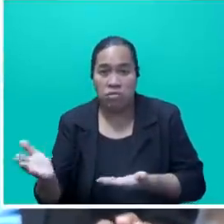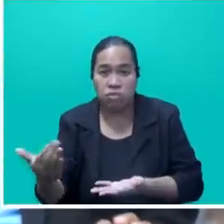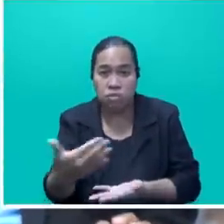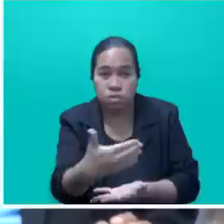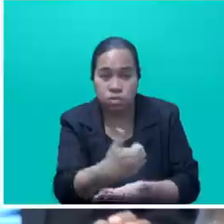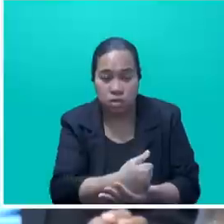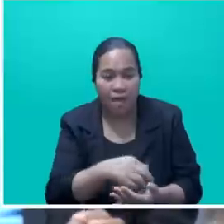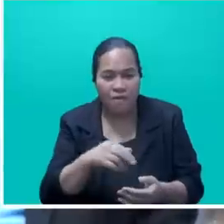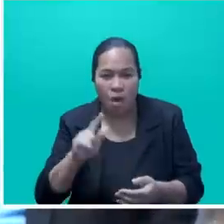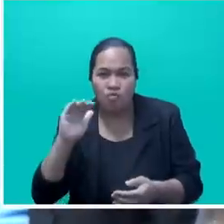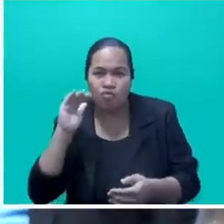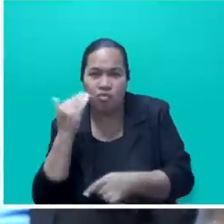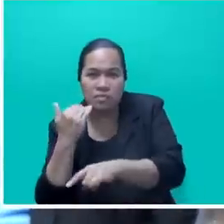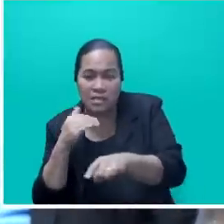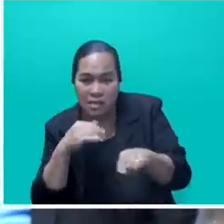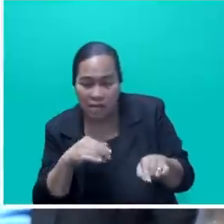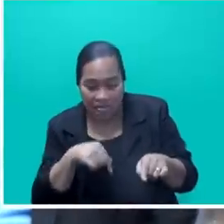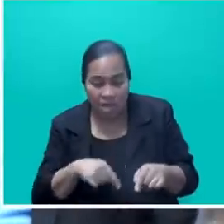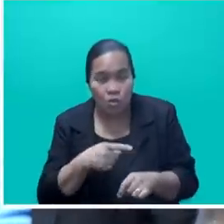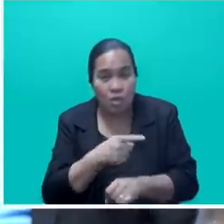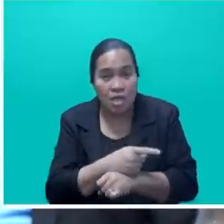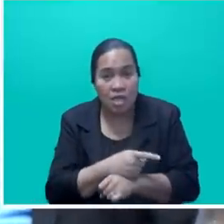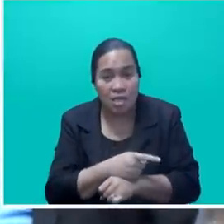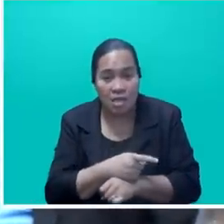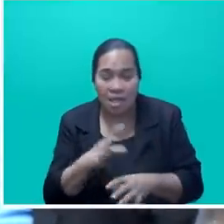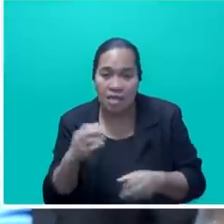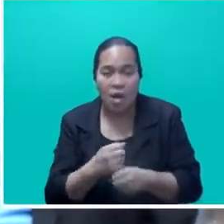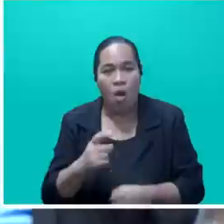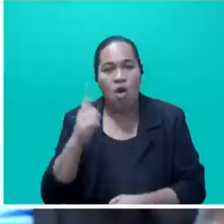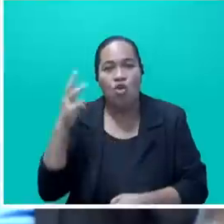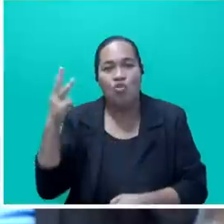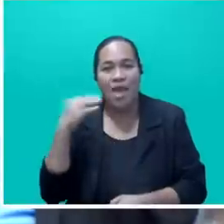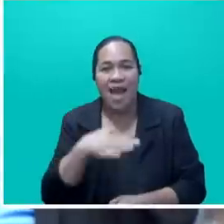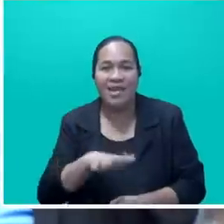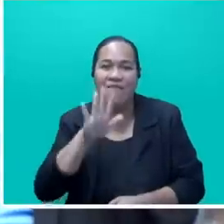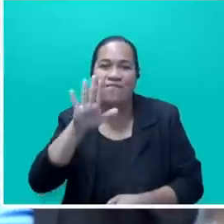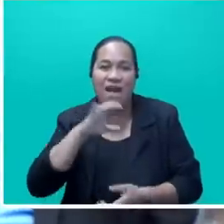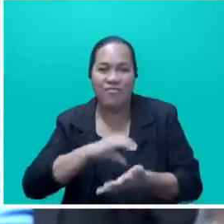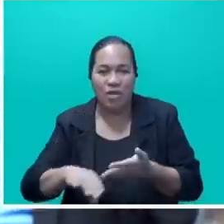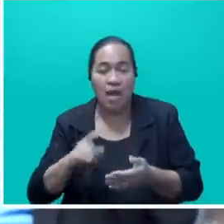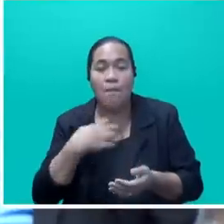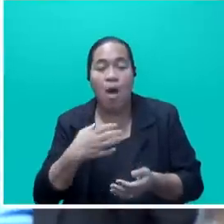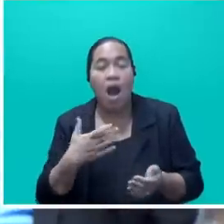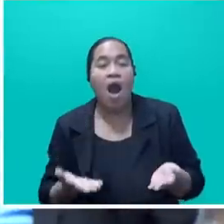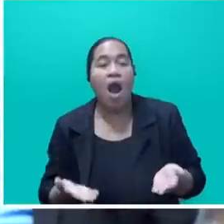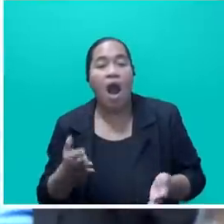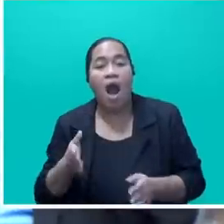room recorded for this week was $305, much higher than 2019 levels.